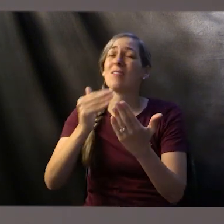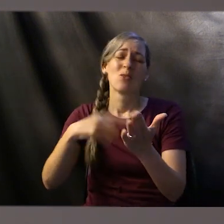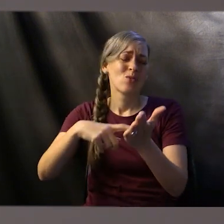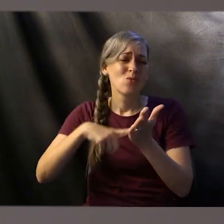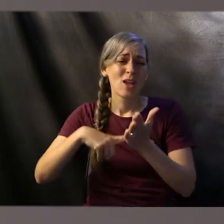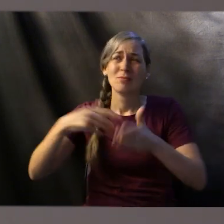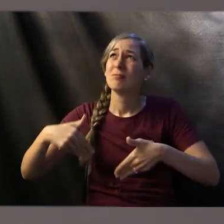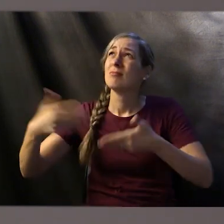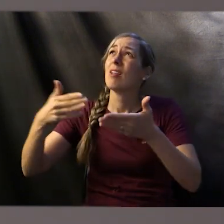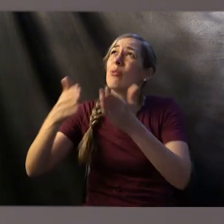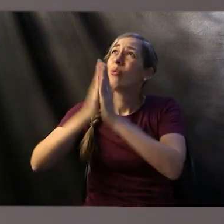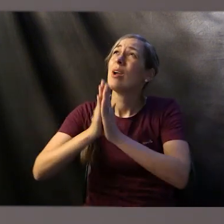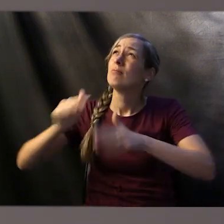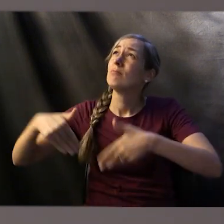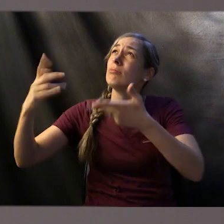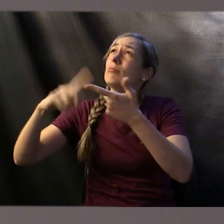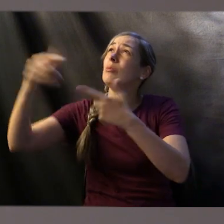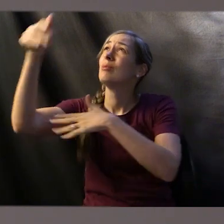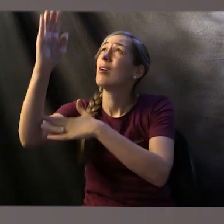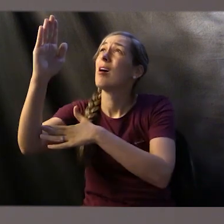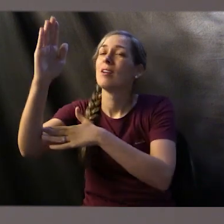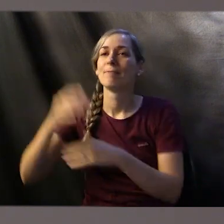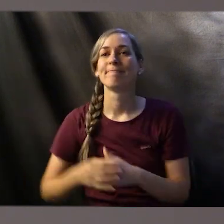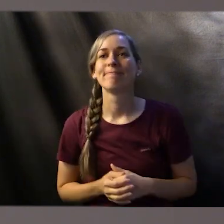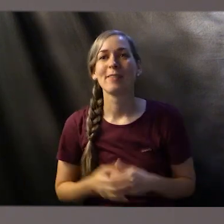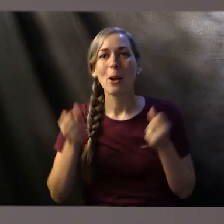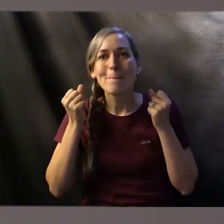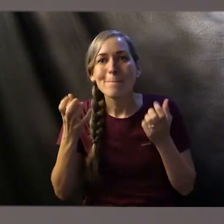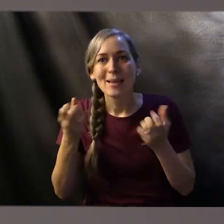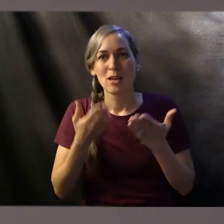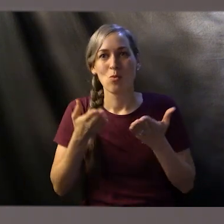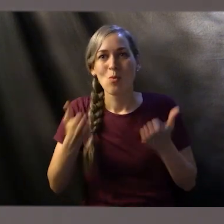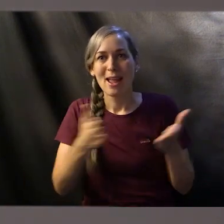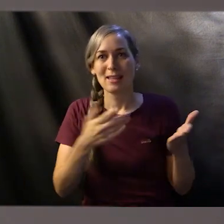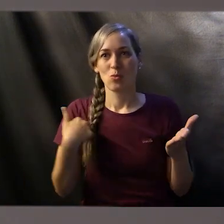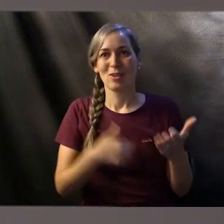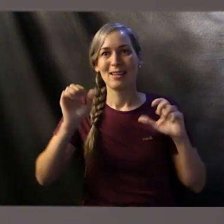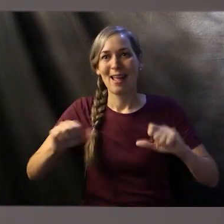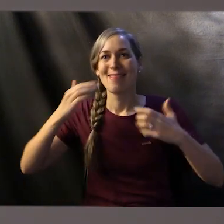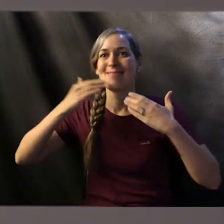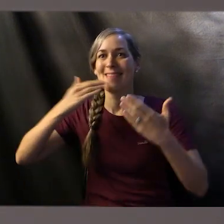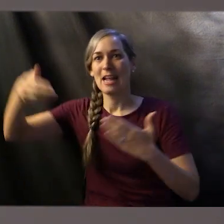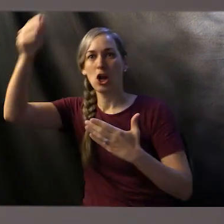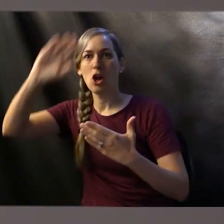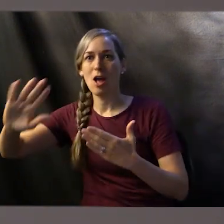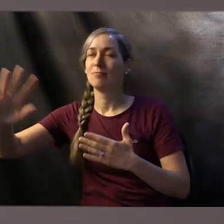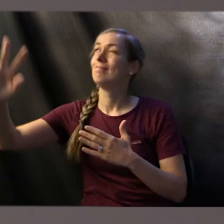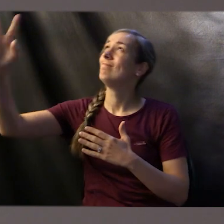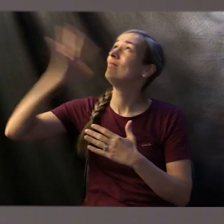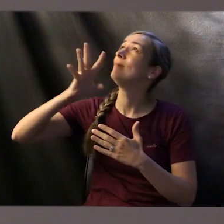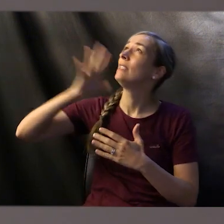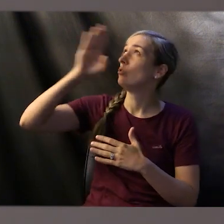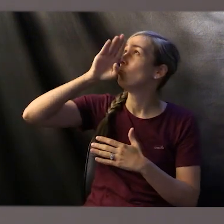made known to God. There are all kinds of ways that we can give thanks simply by going to God in prayer and speaking directly